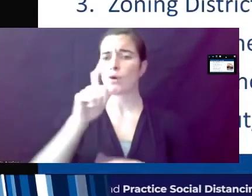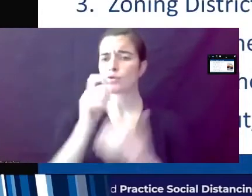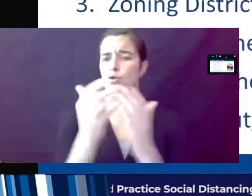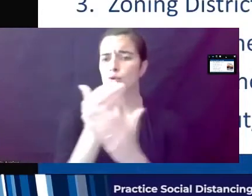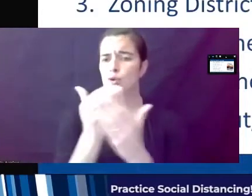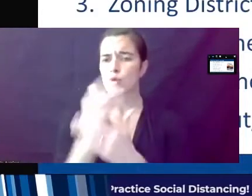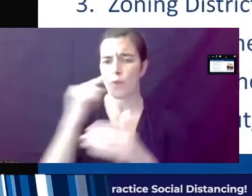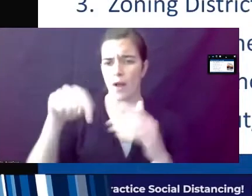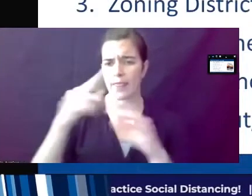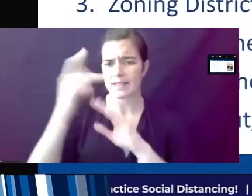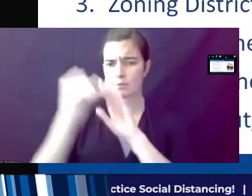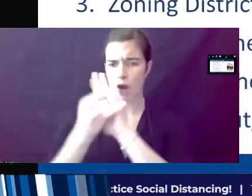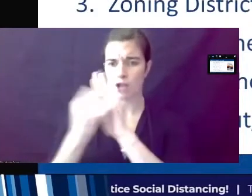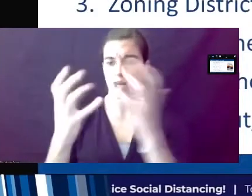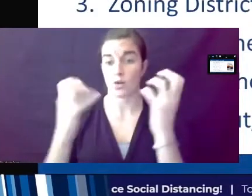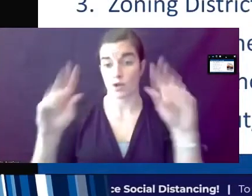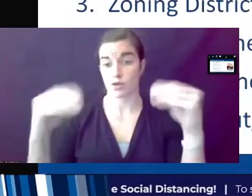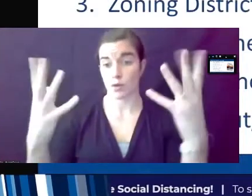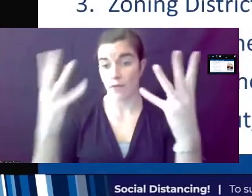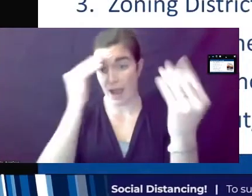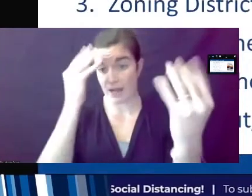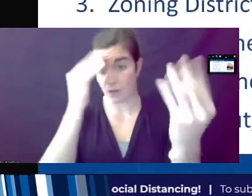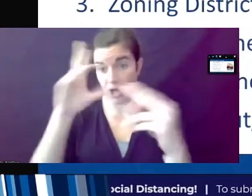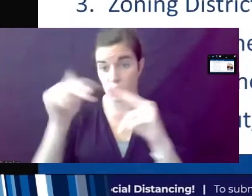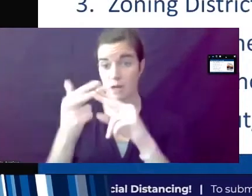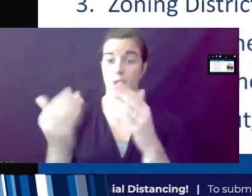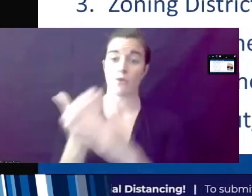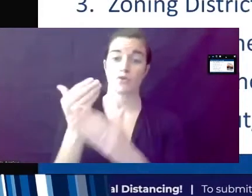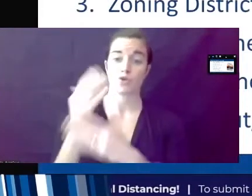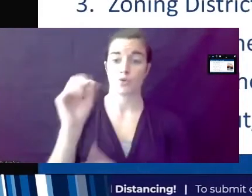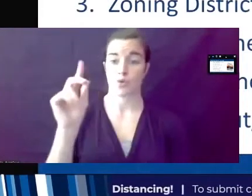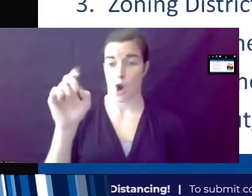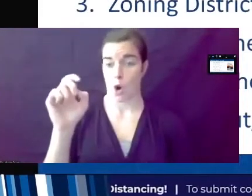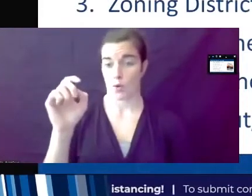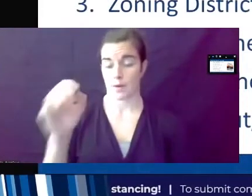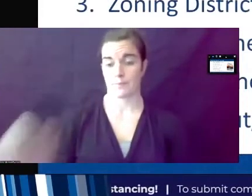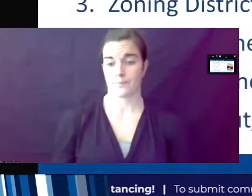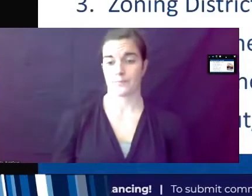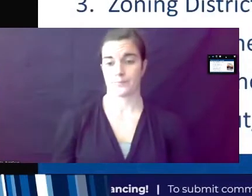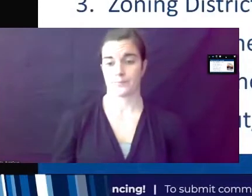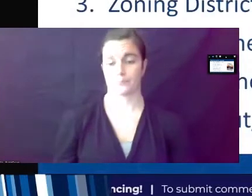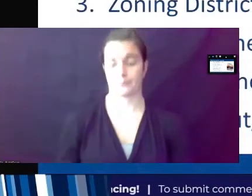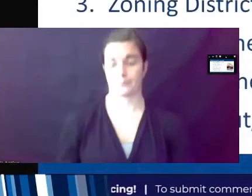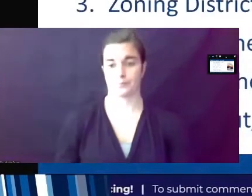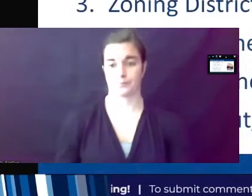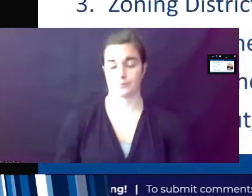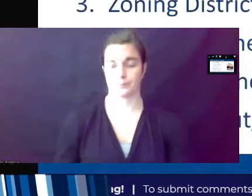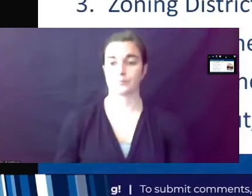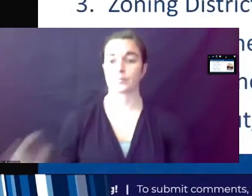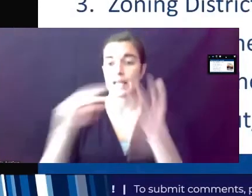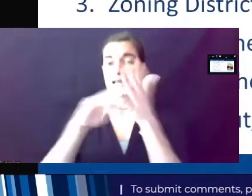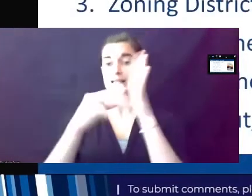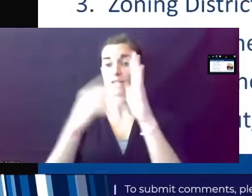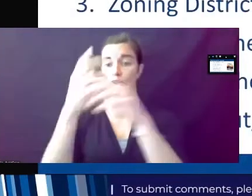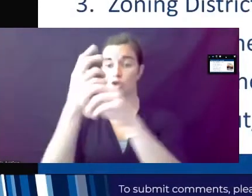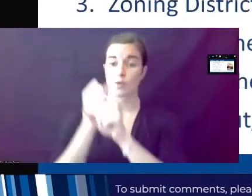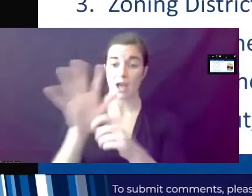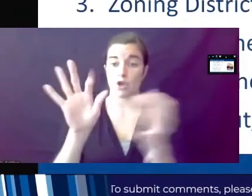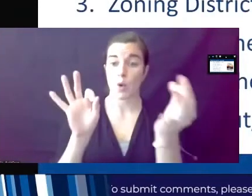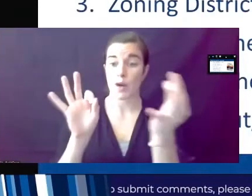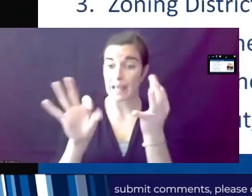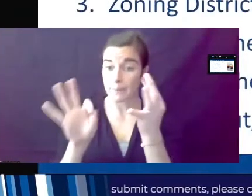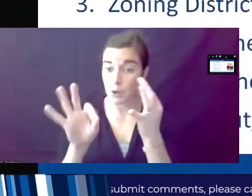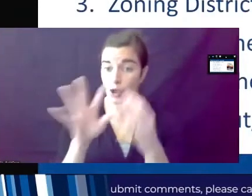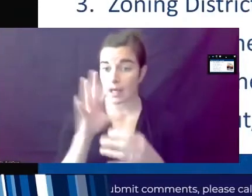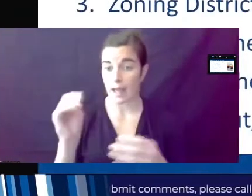the project we want to provide information on this new code. The intention is to obtain input and allow for additional questions